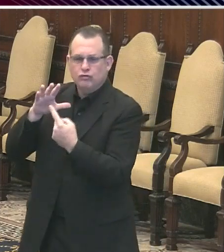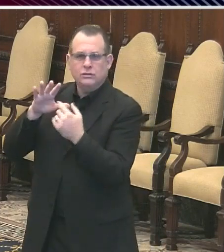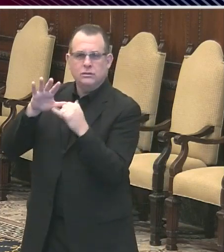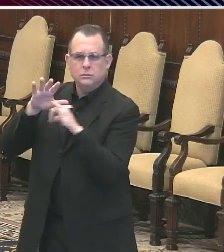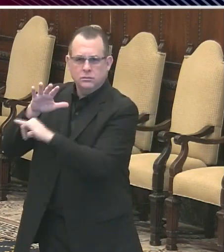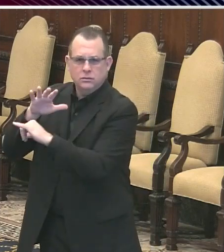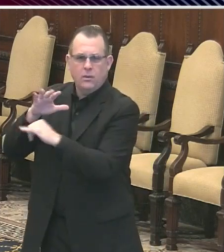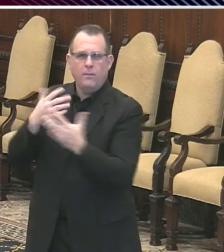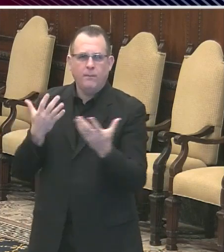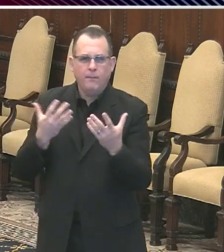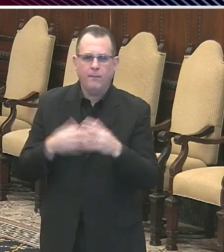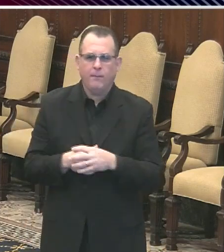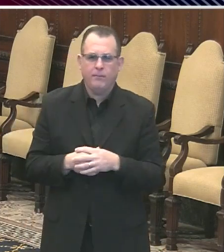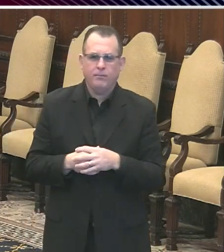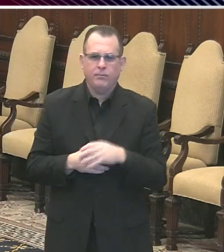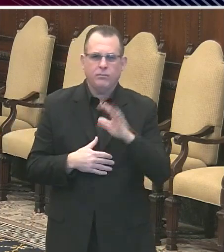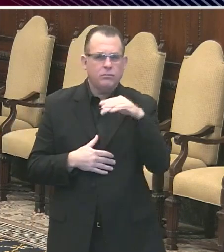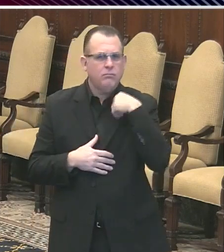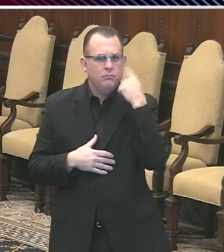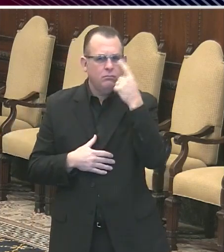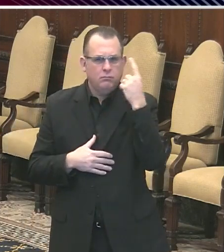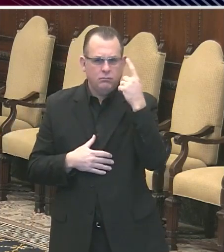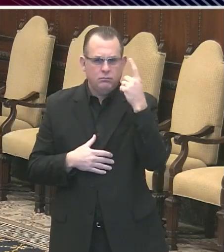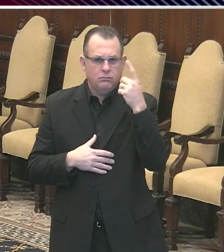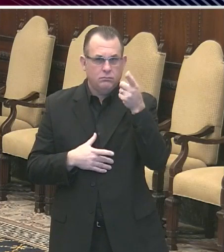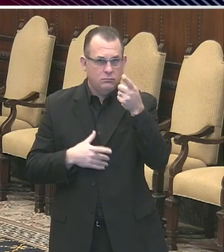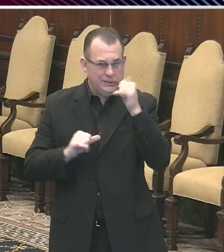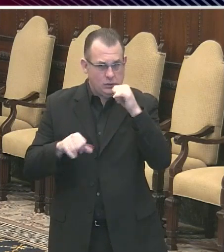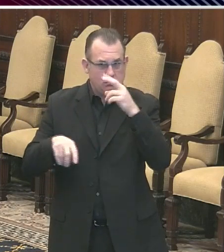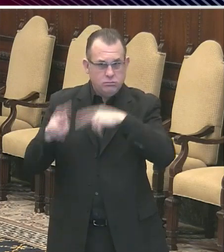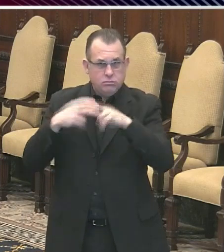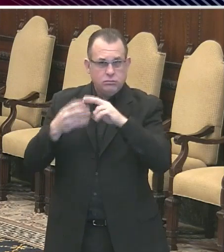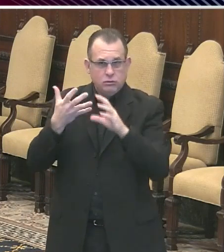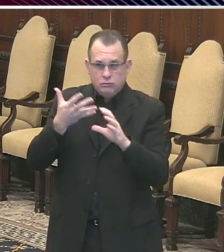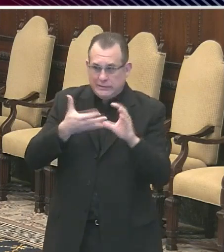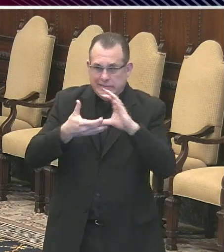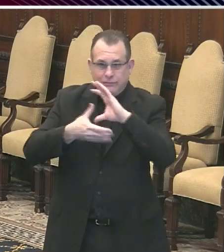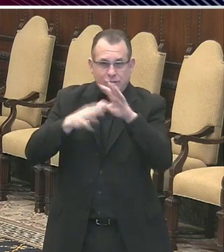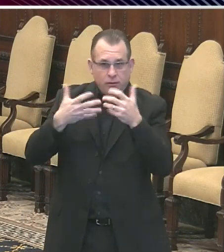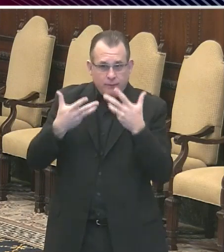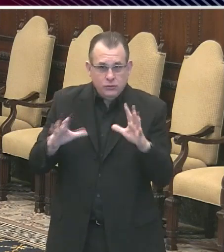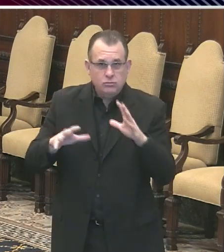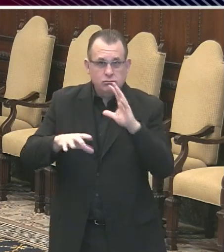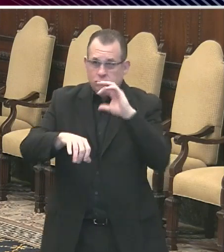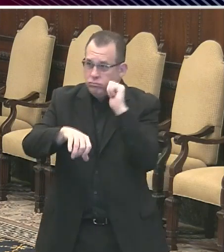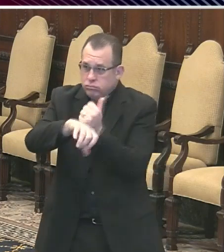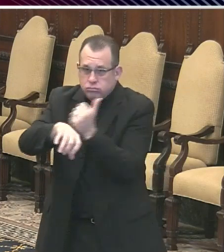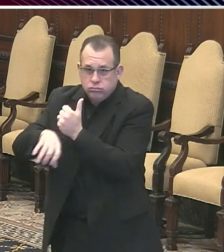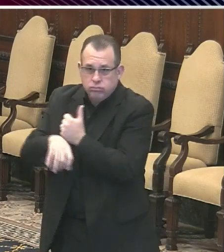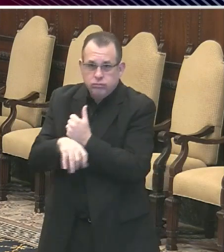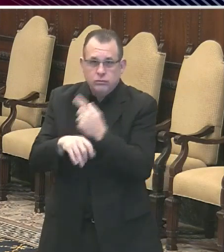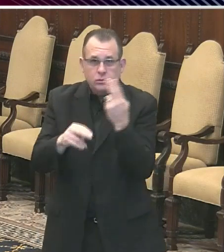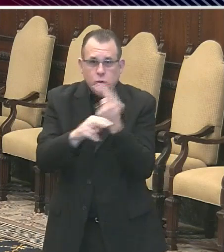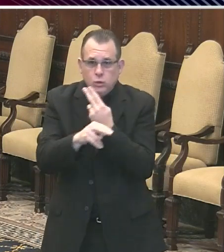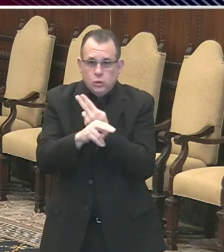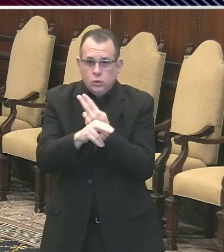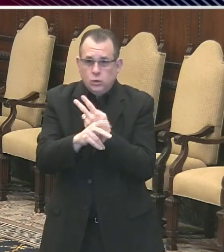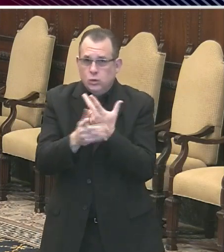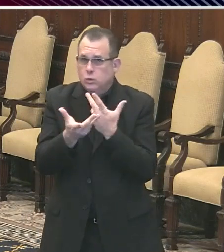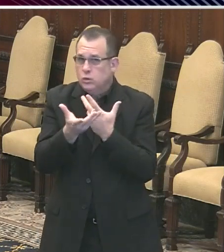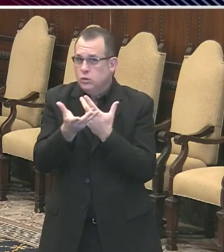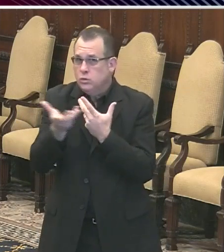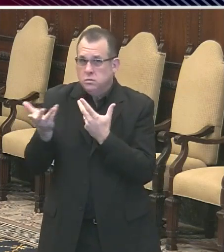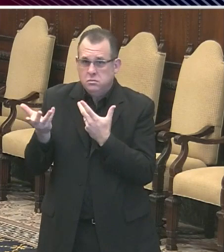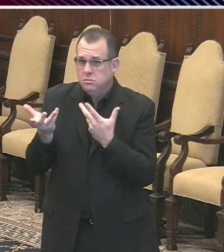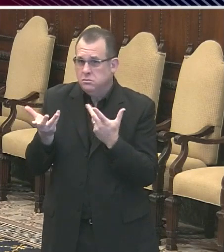you've finished that review, and if so, if it's being implemented, and if so, if it's affecting